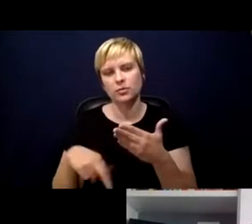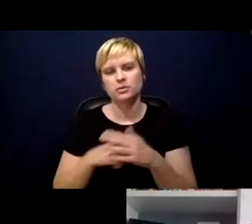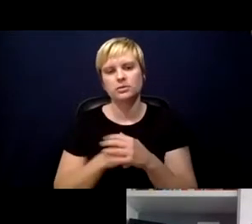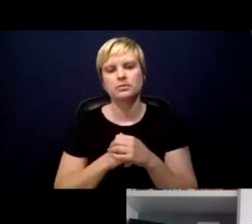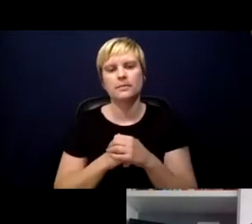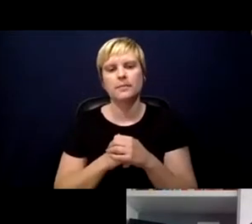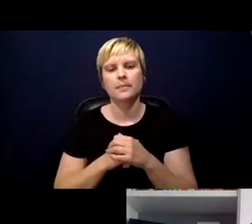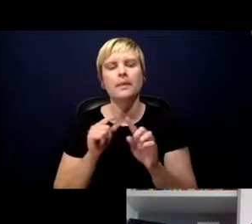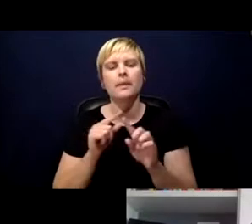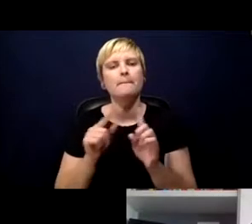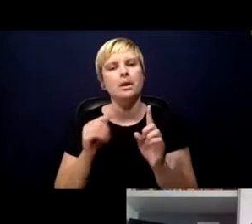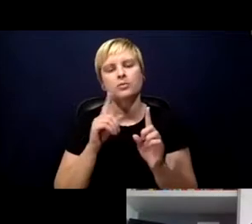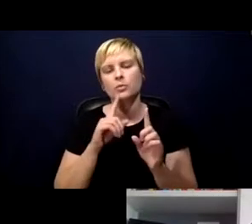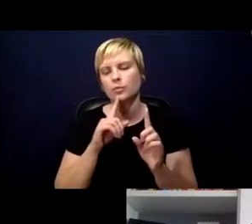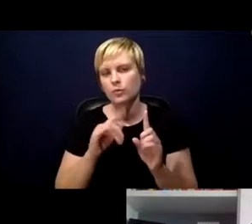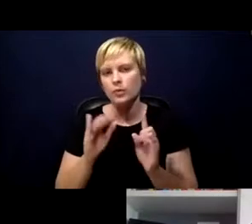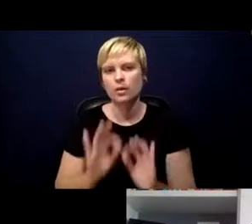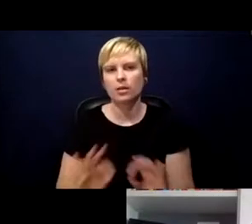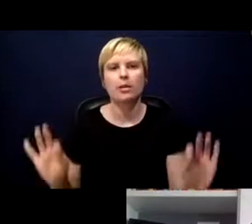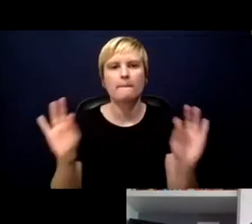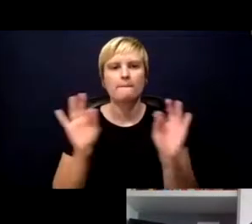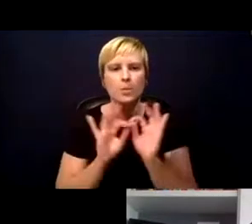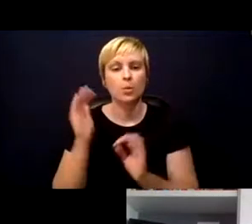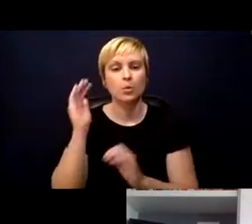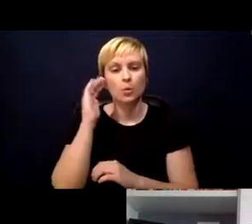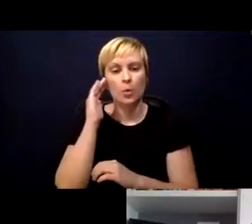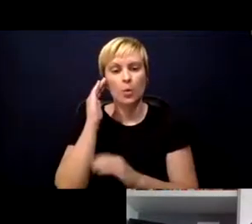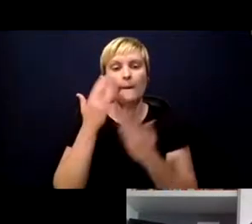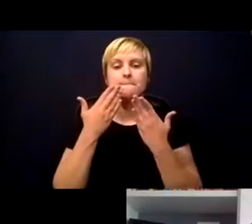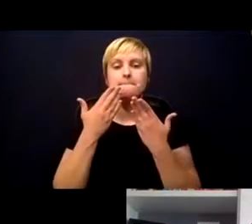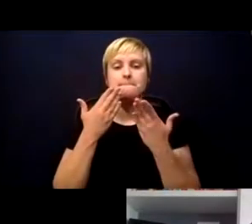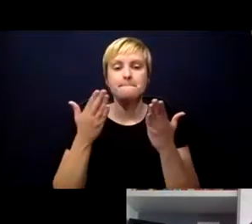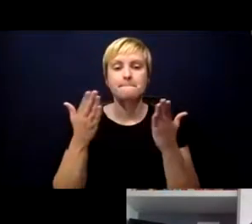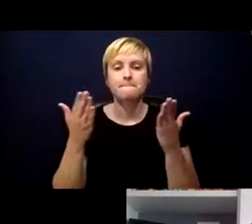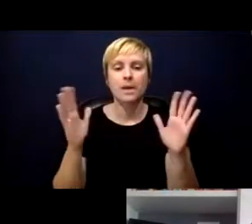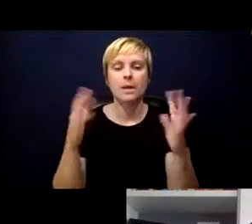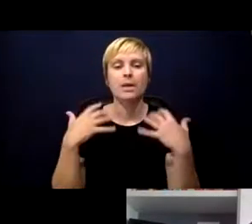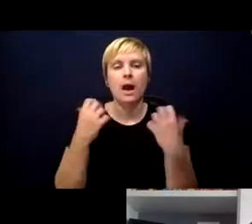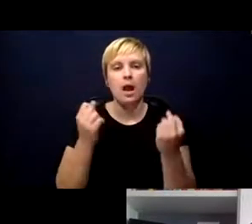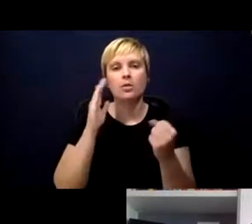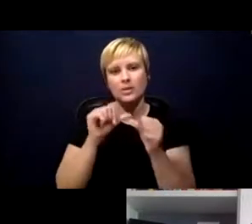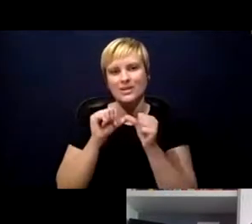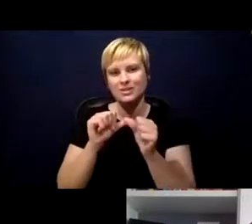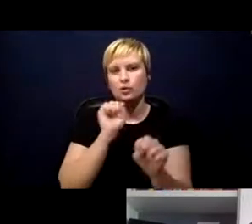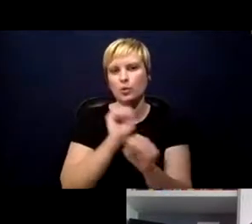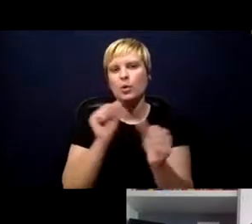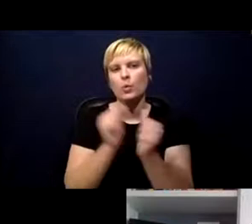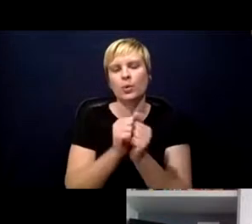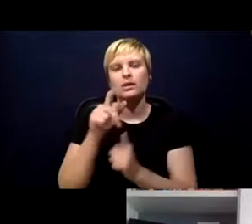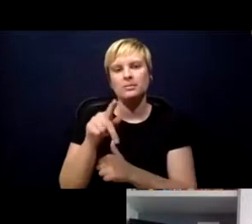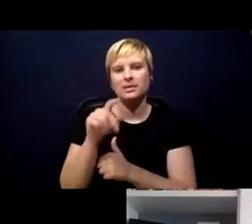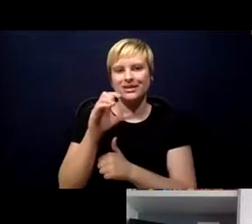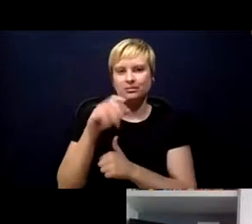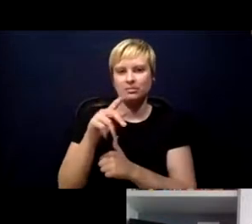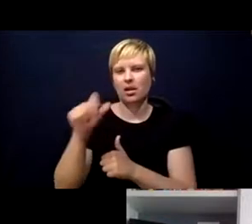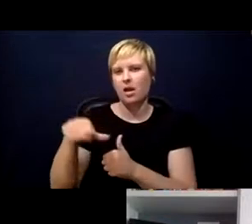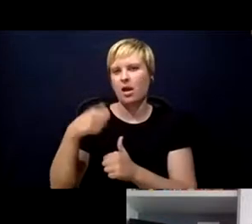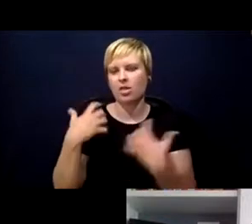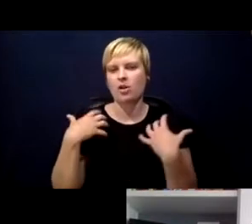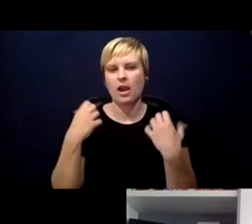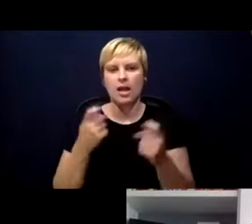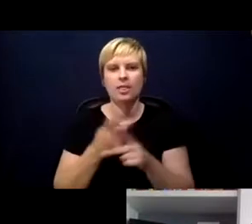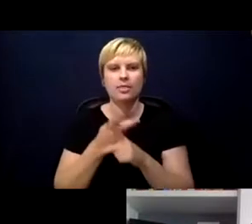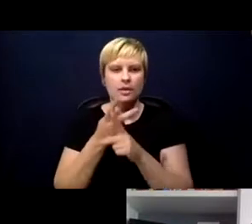is critically important to know that public health will continue to work with primary care providers and other health care providers